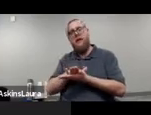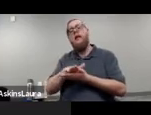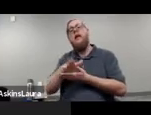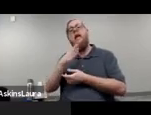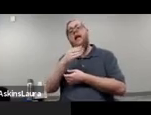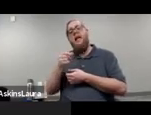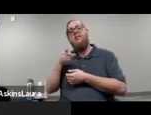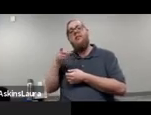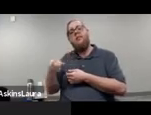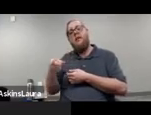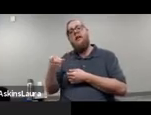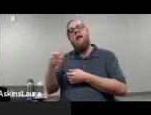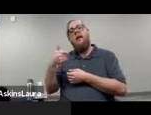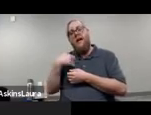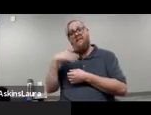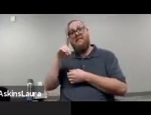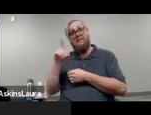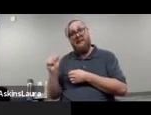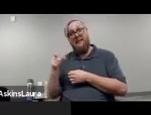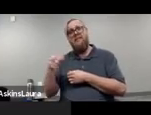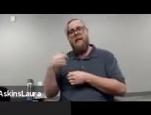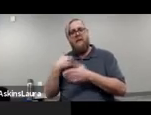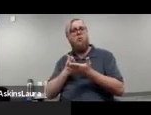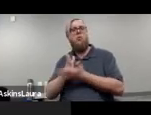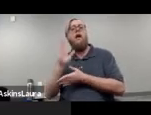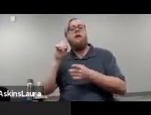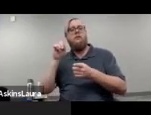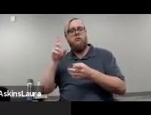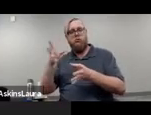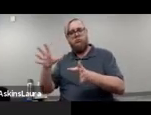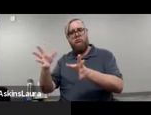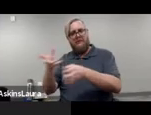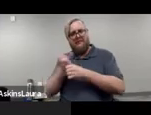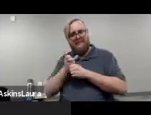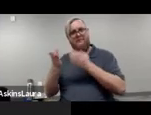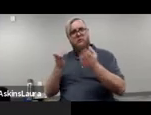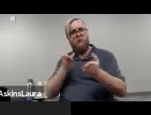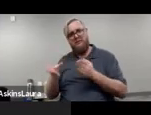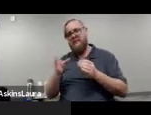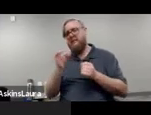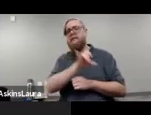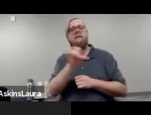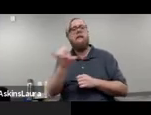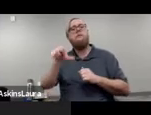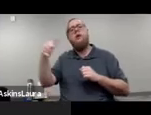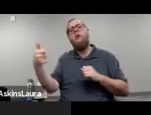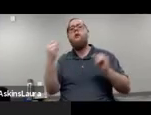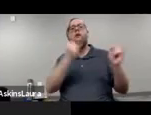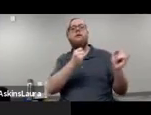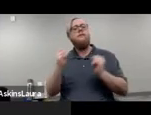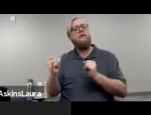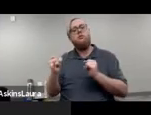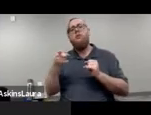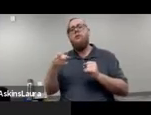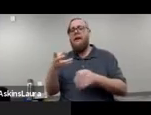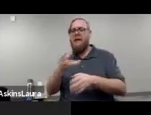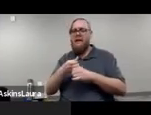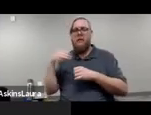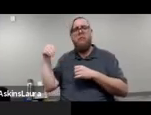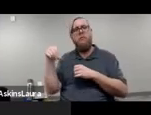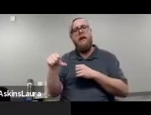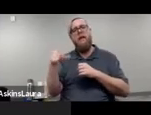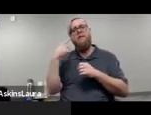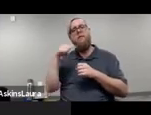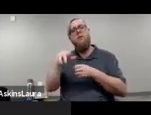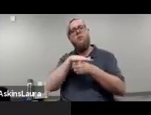to services, just like any other person with a developmental disability in the state of California. They receive services funded through regional centers.